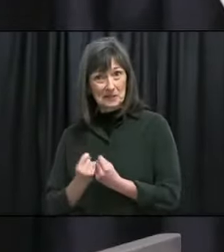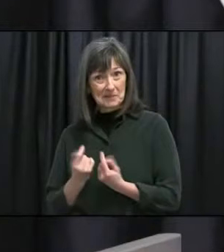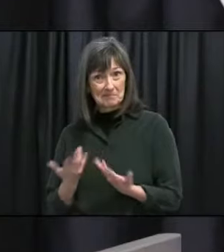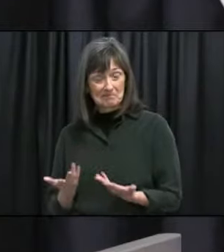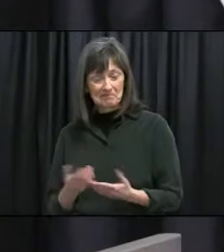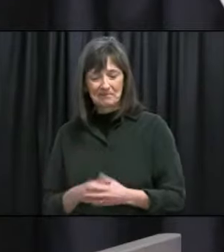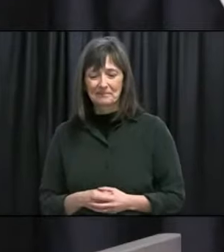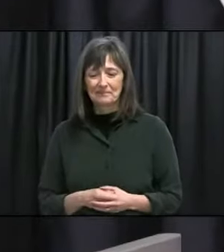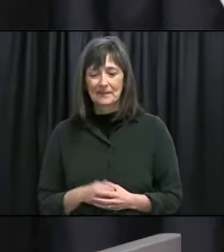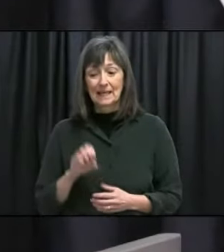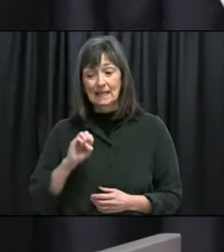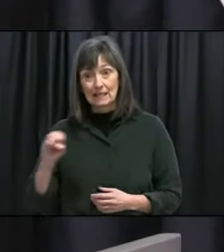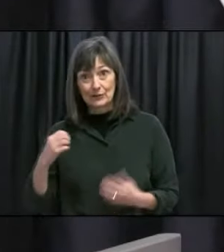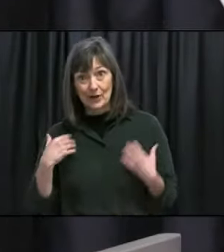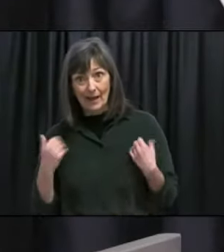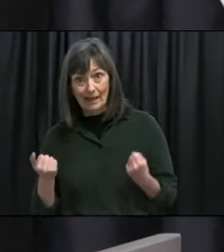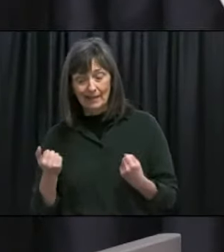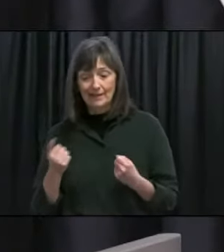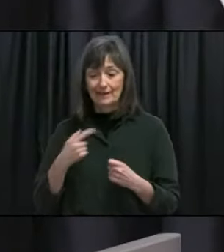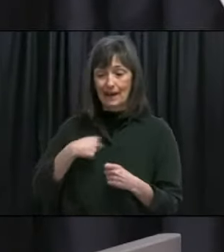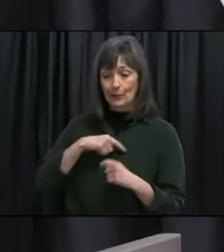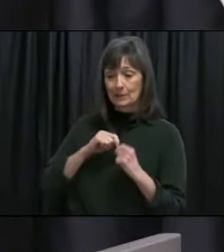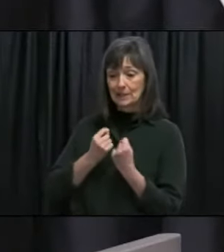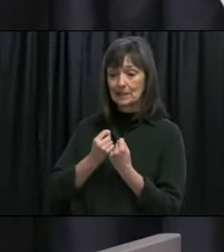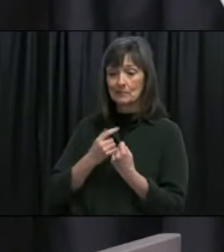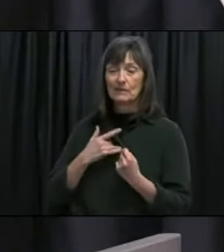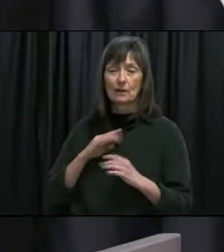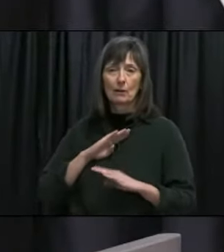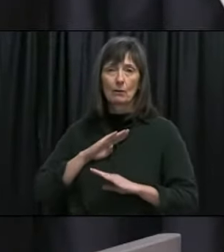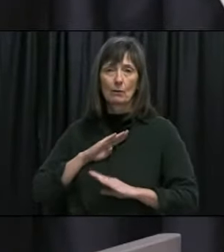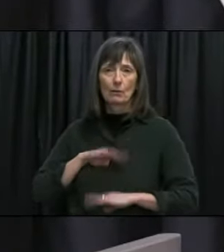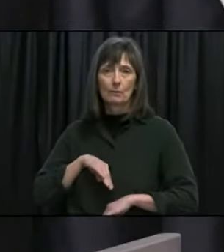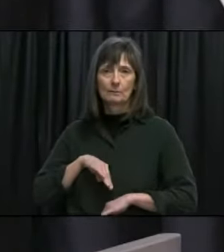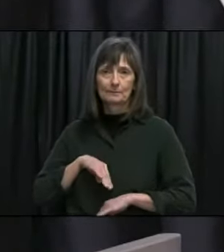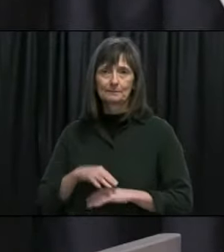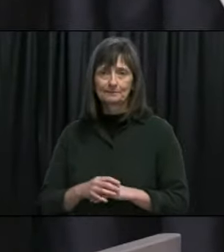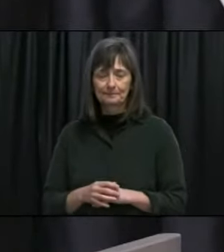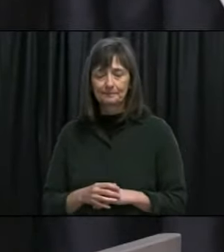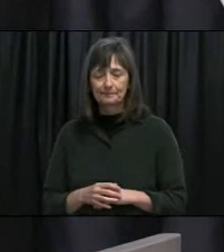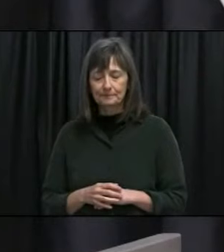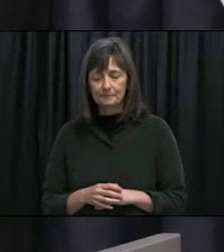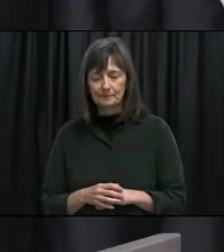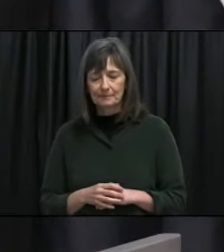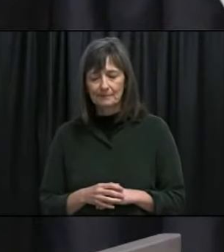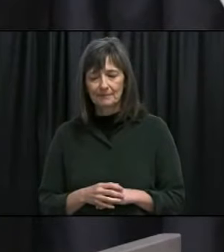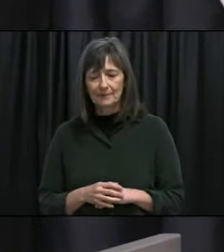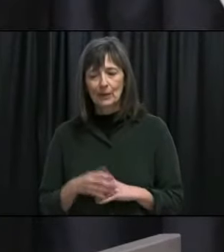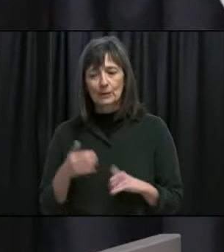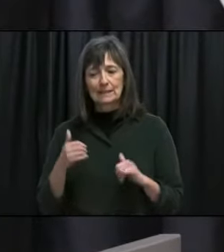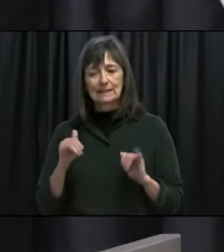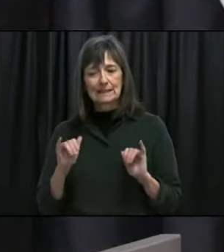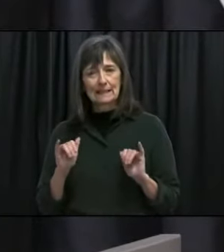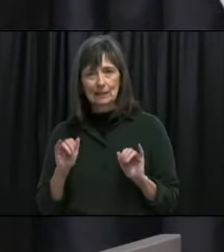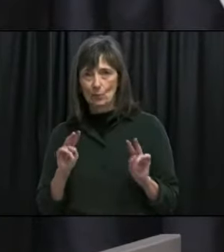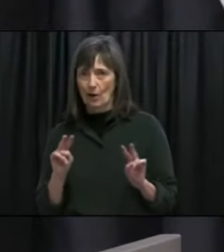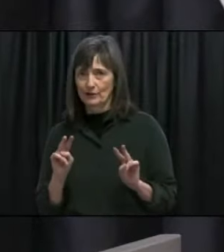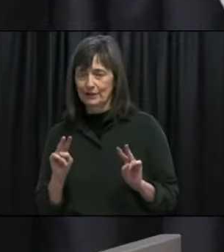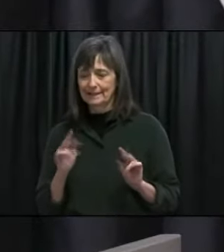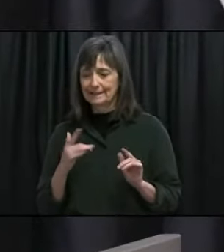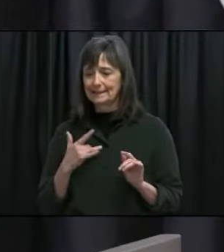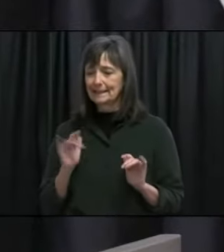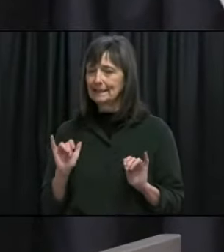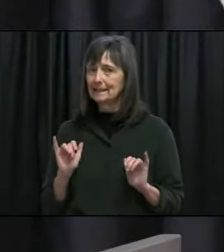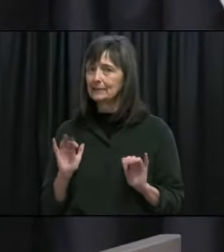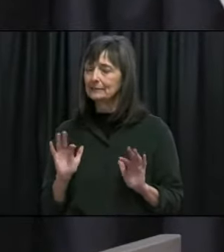and the team in Eastern Health are feeling somewhat relieved at this point I think we're all still very much watching things